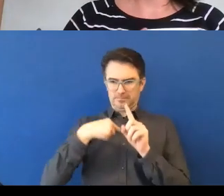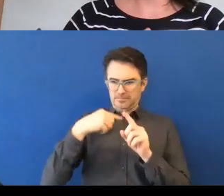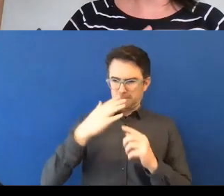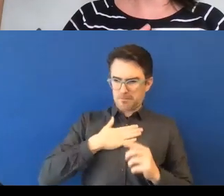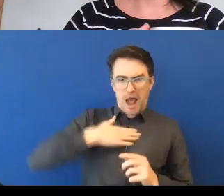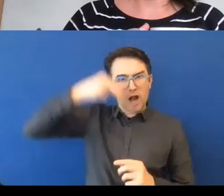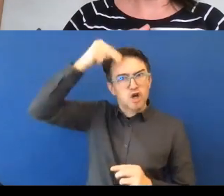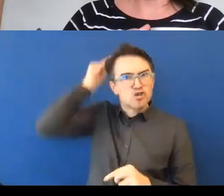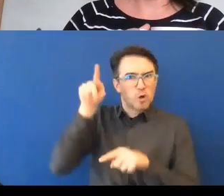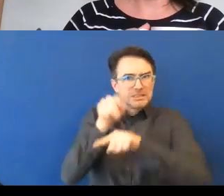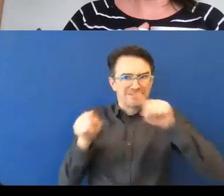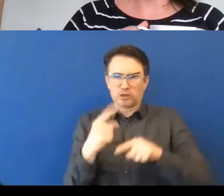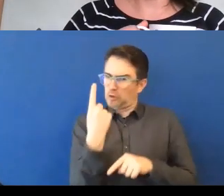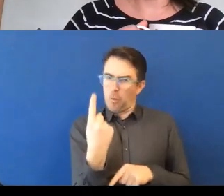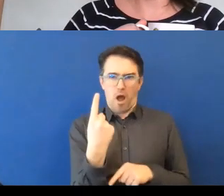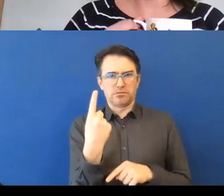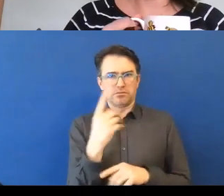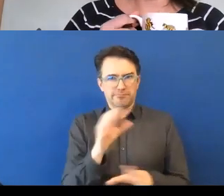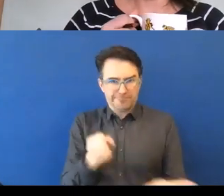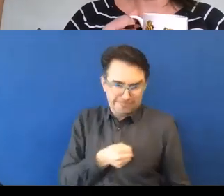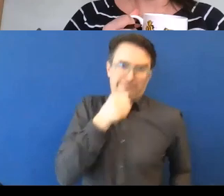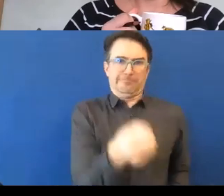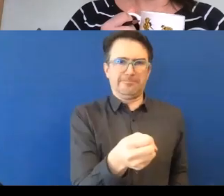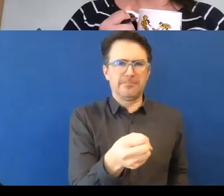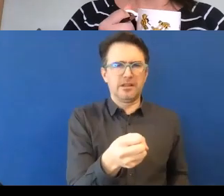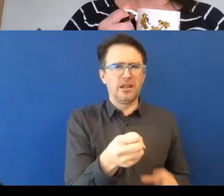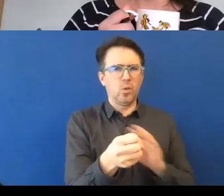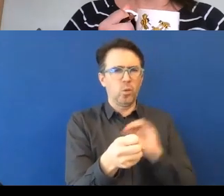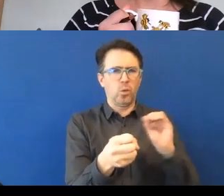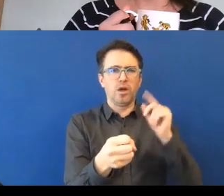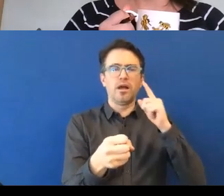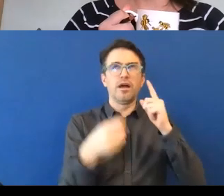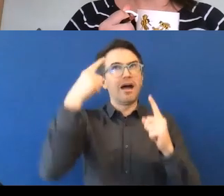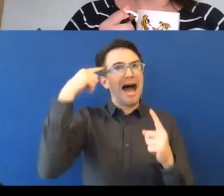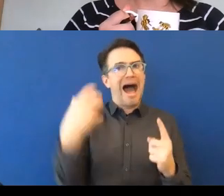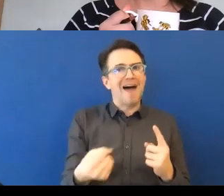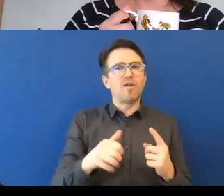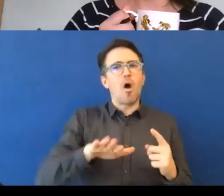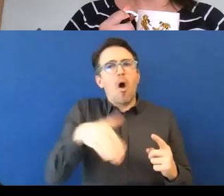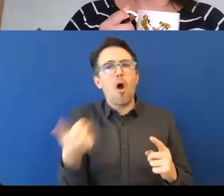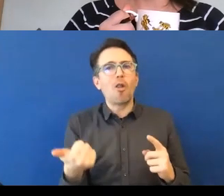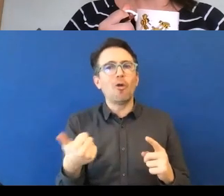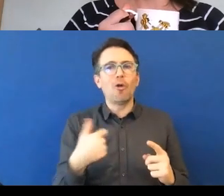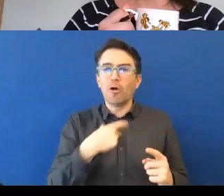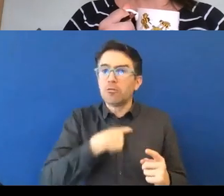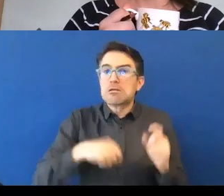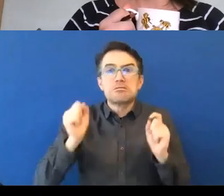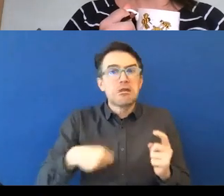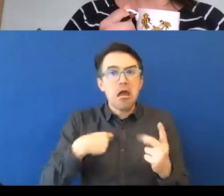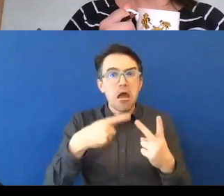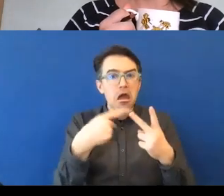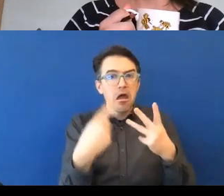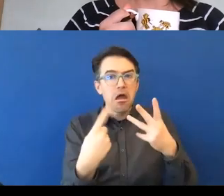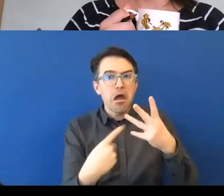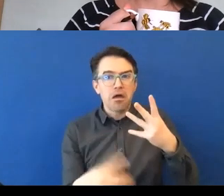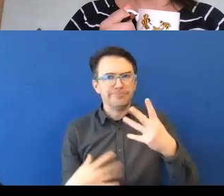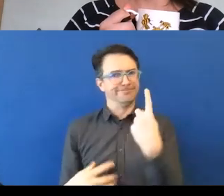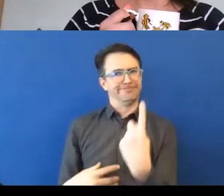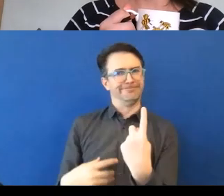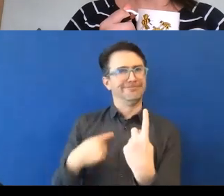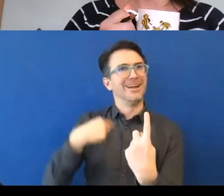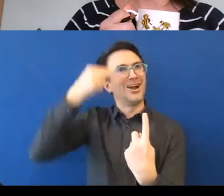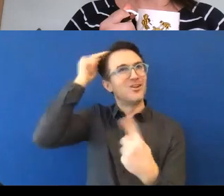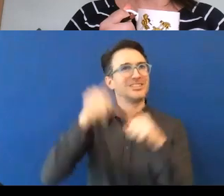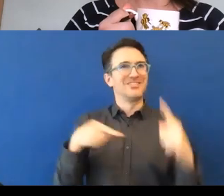the world is open to you. Our world of work is open to you. You can have a career in all sorts of different ways. What we want to do is place